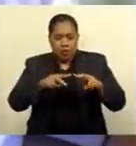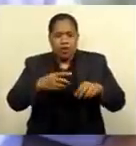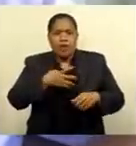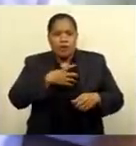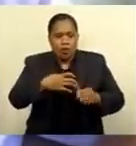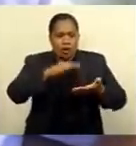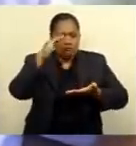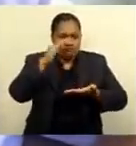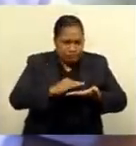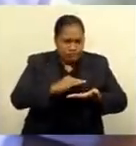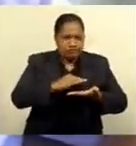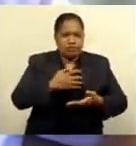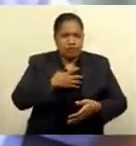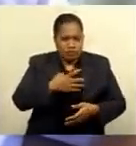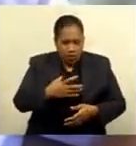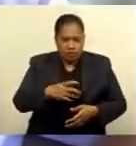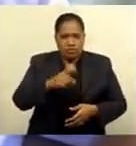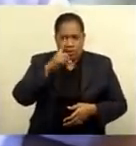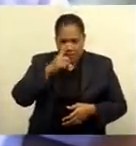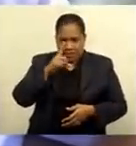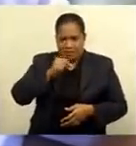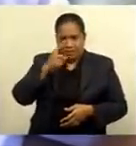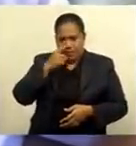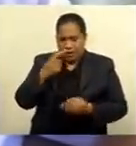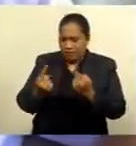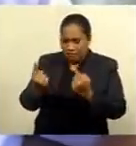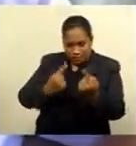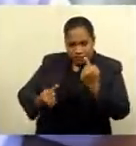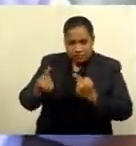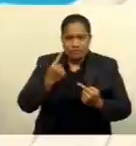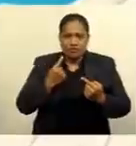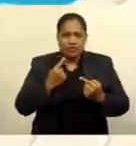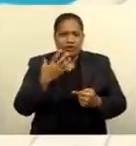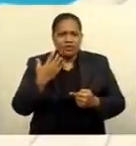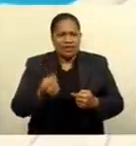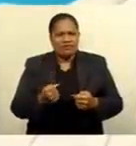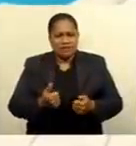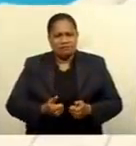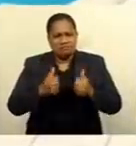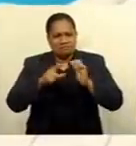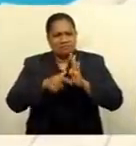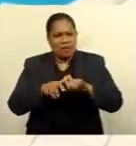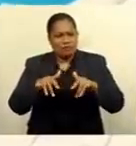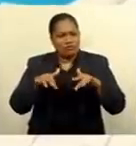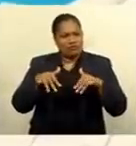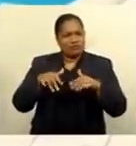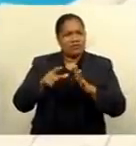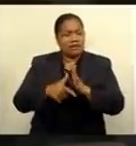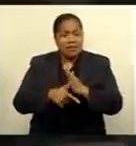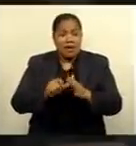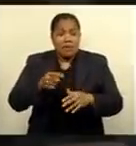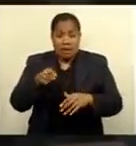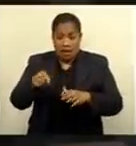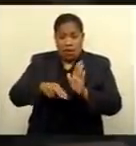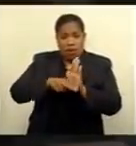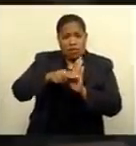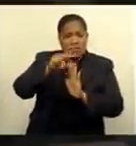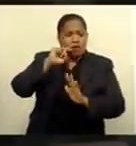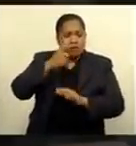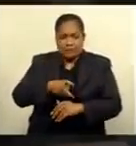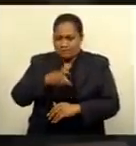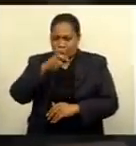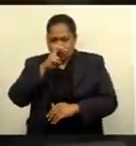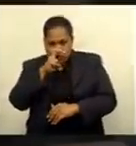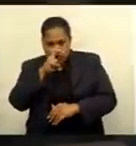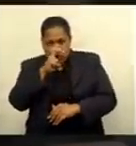rates to get people in and get some leisure time. However, the hotel will be very strict in adhering to the COVID